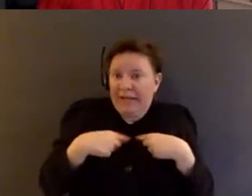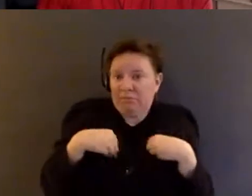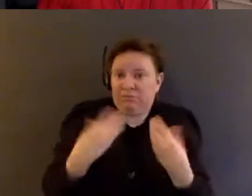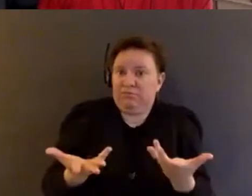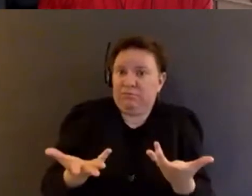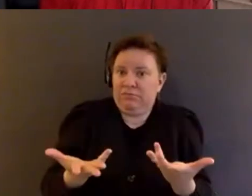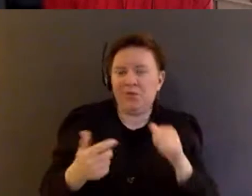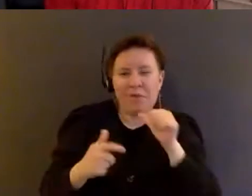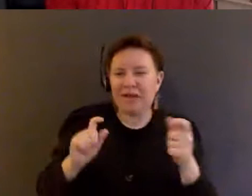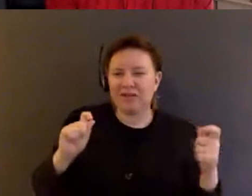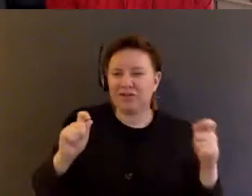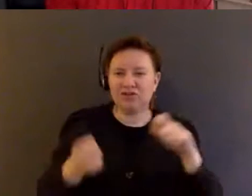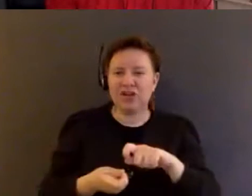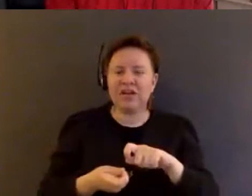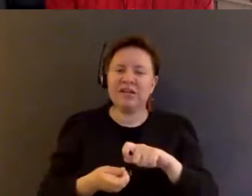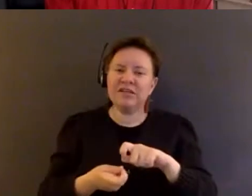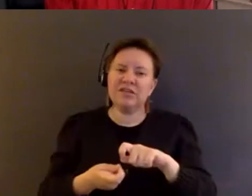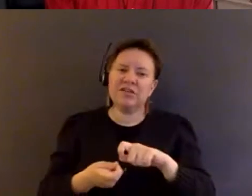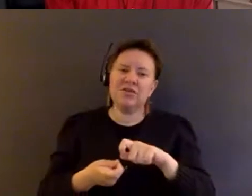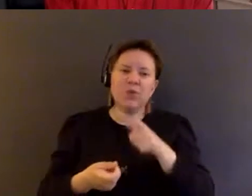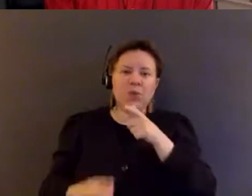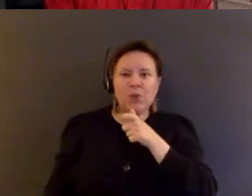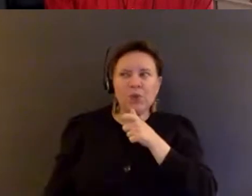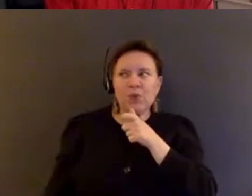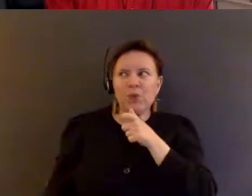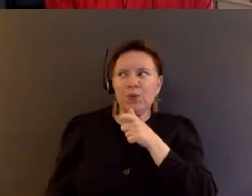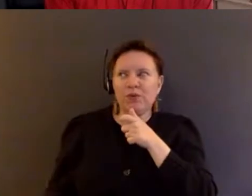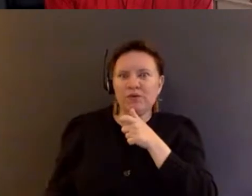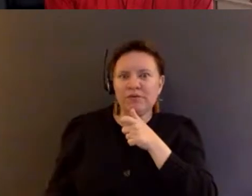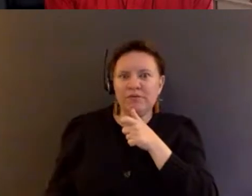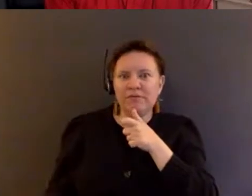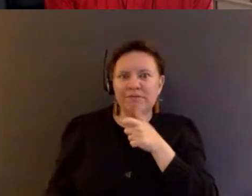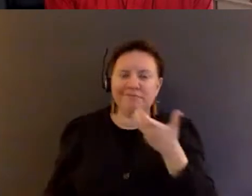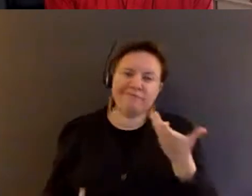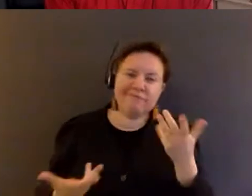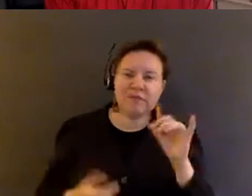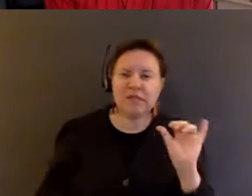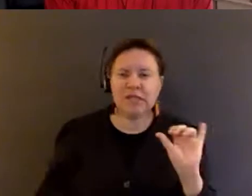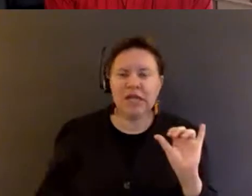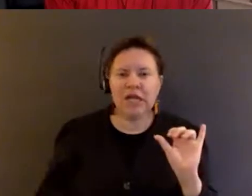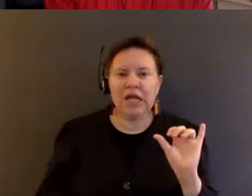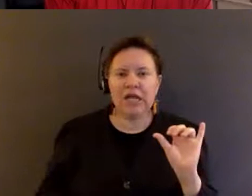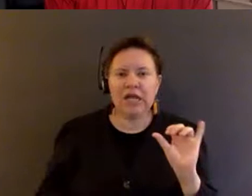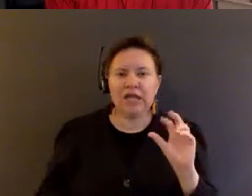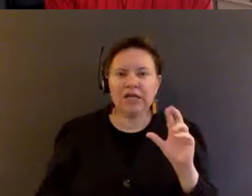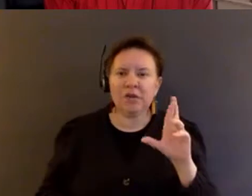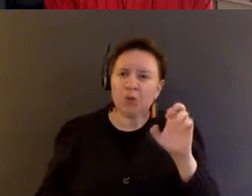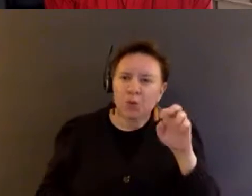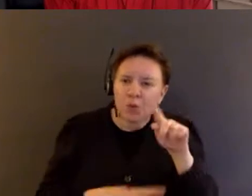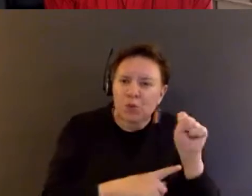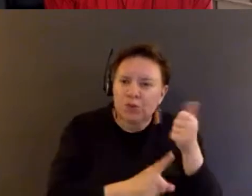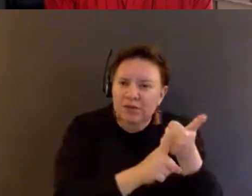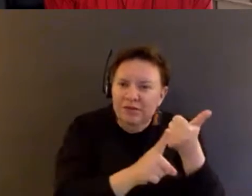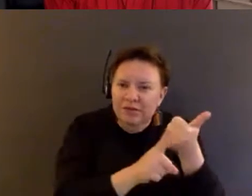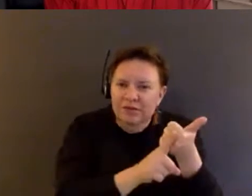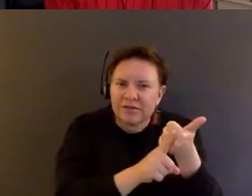change, um, who, you know, kind of like the, the roots of, um,